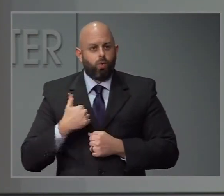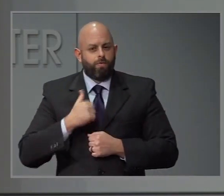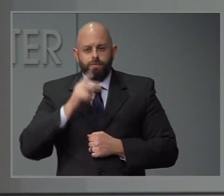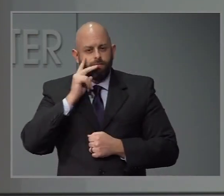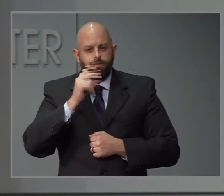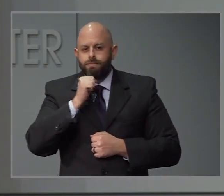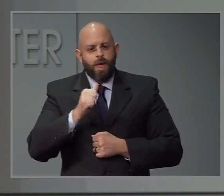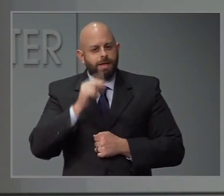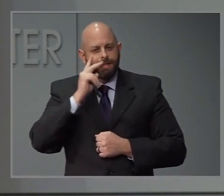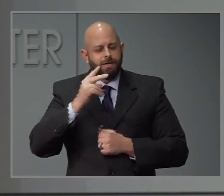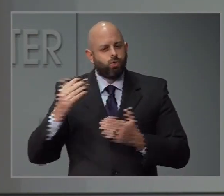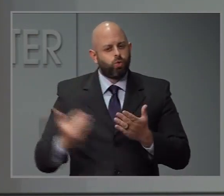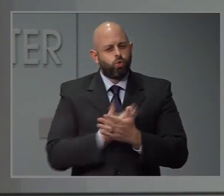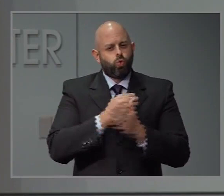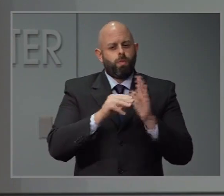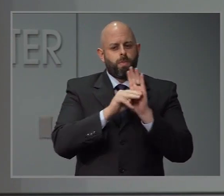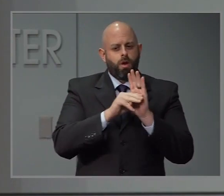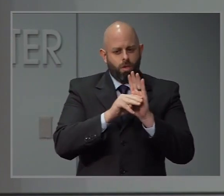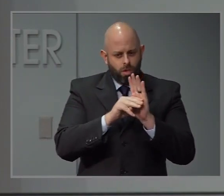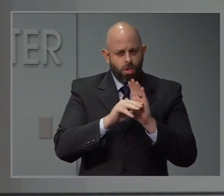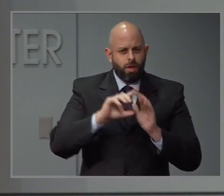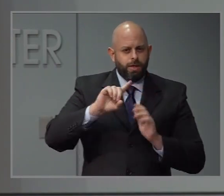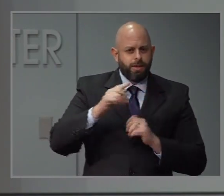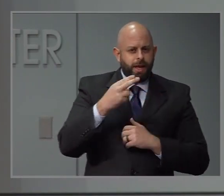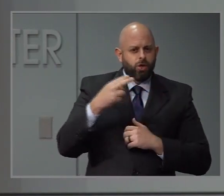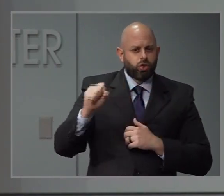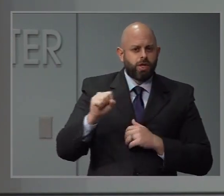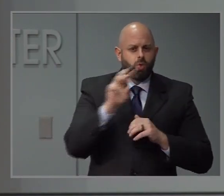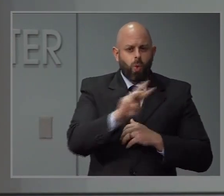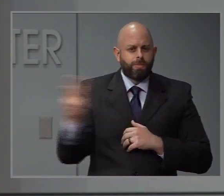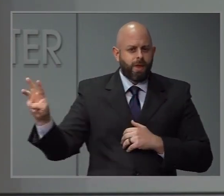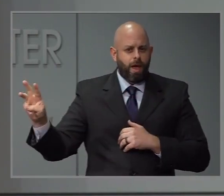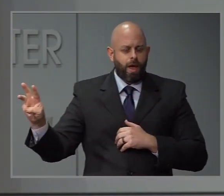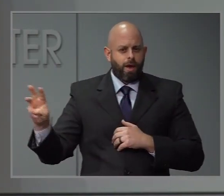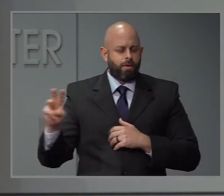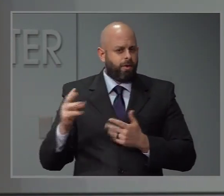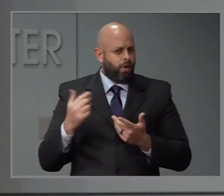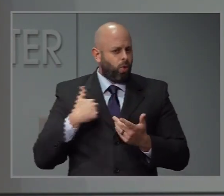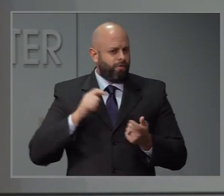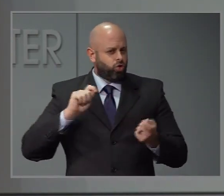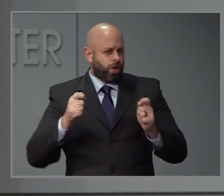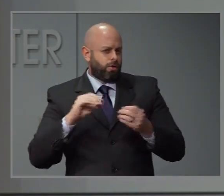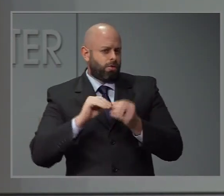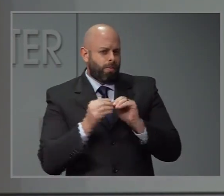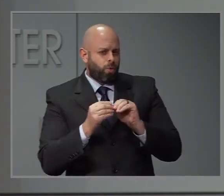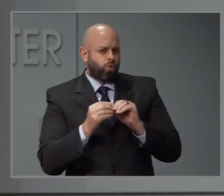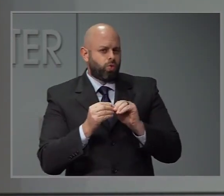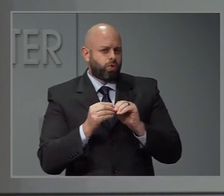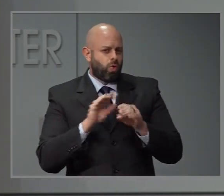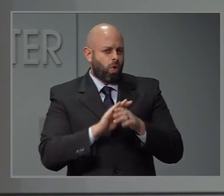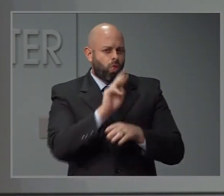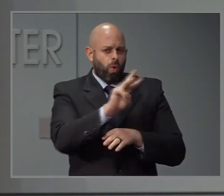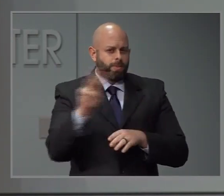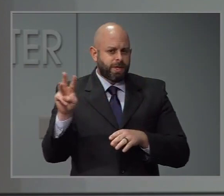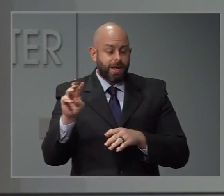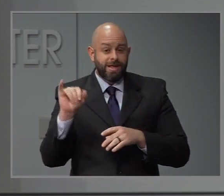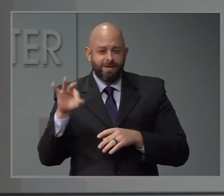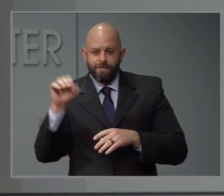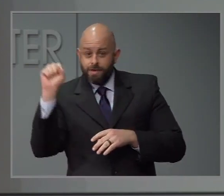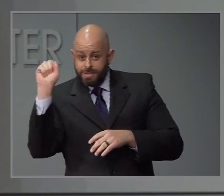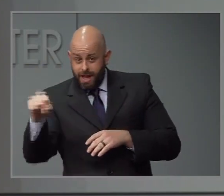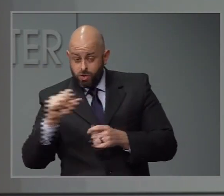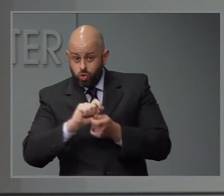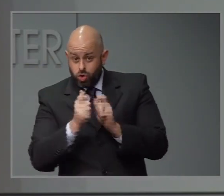of Health and Human Services website since that initial call. Has that model been updated? And if so, when will it be available